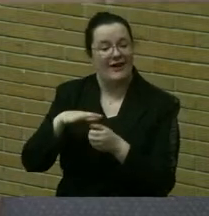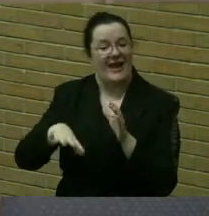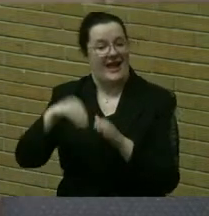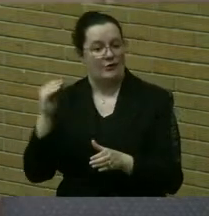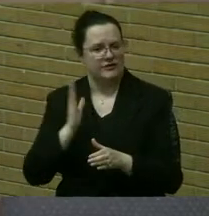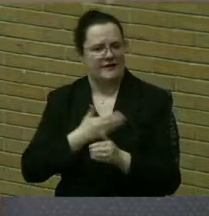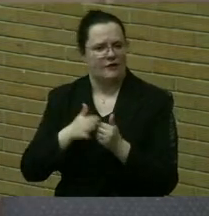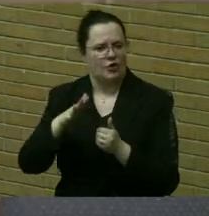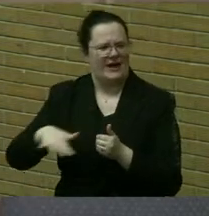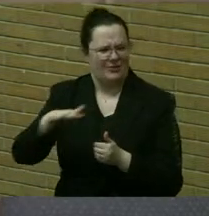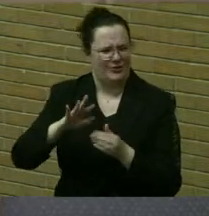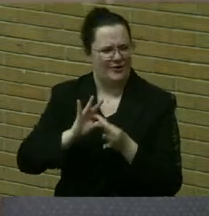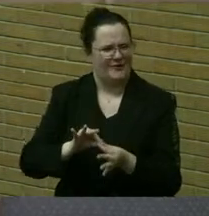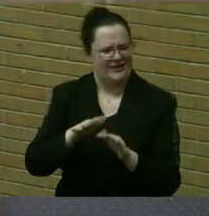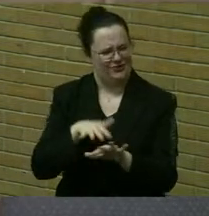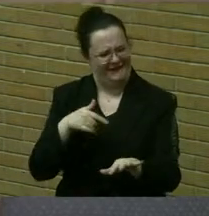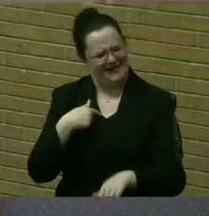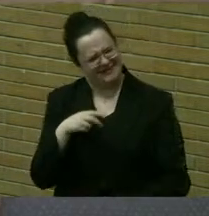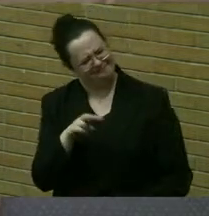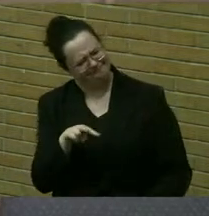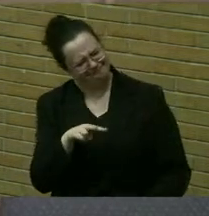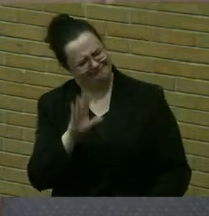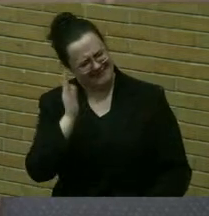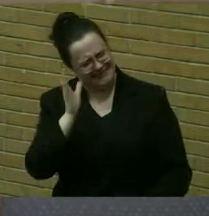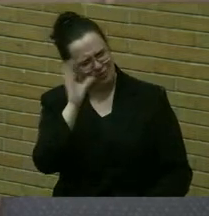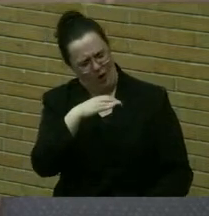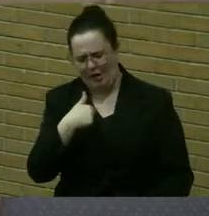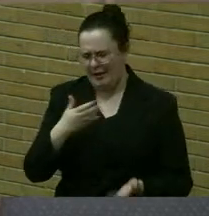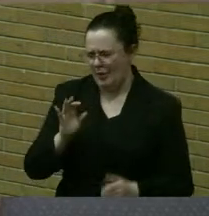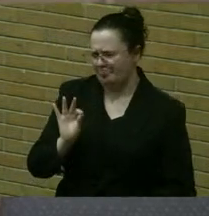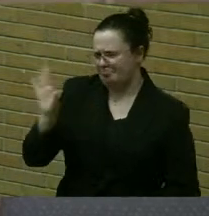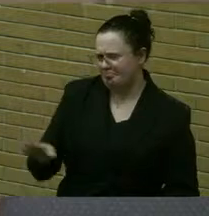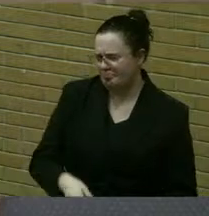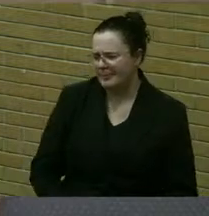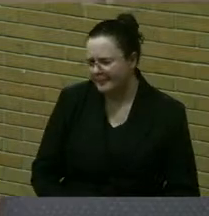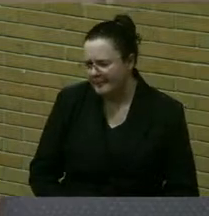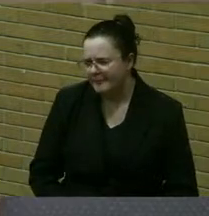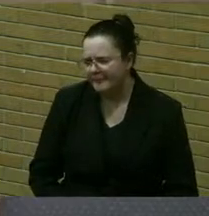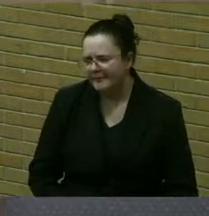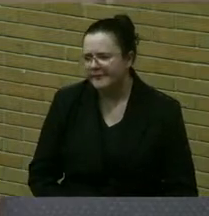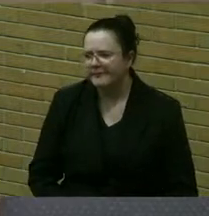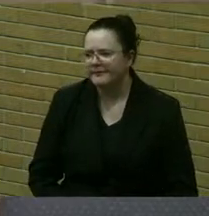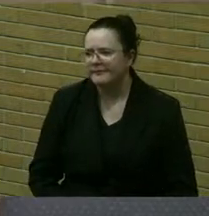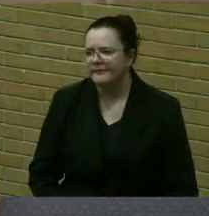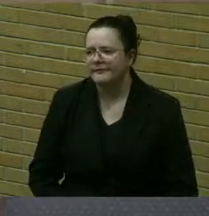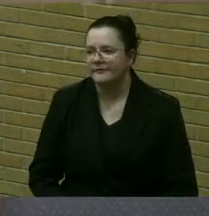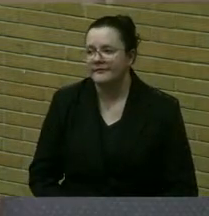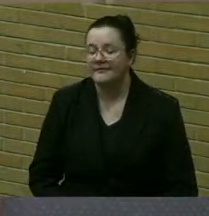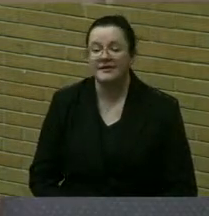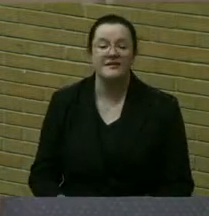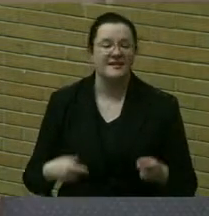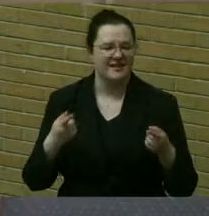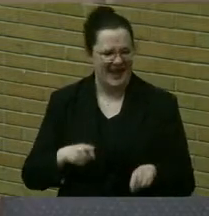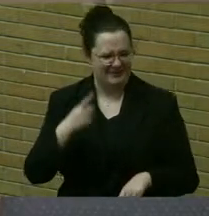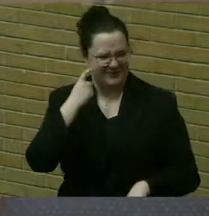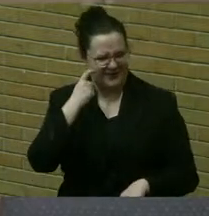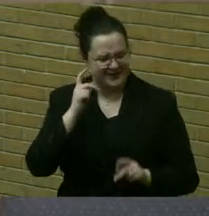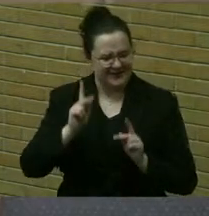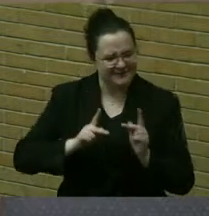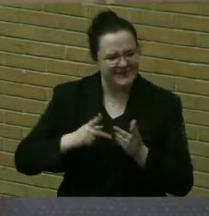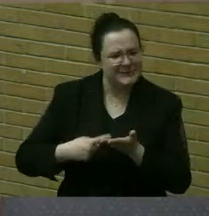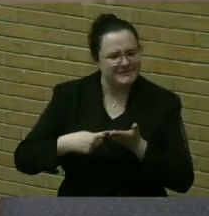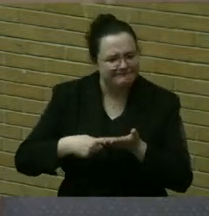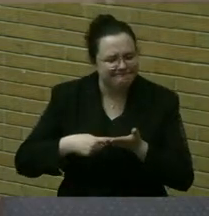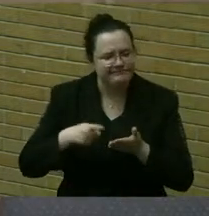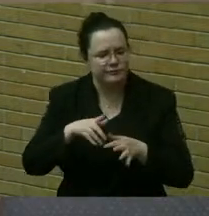very odd, and I wanted to bring it to your attention. There's a lot of recent conversation about traffic